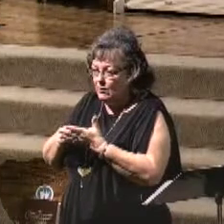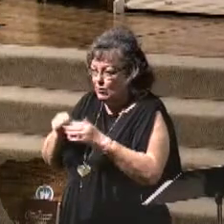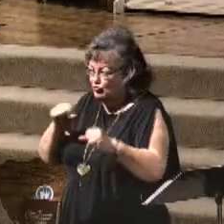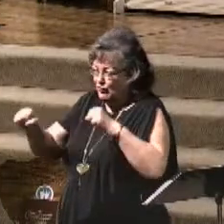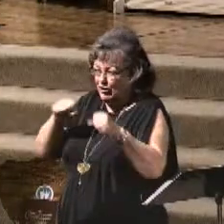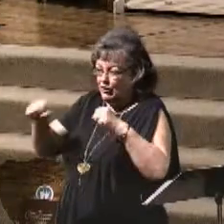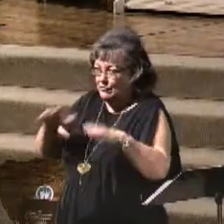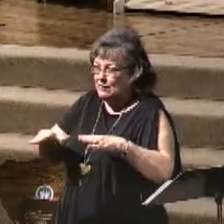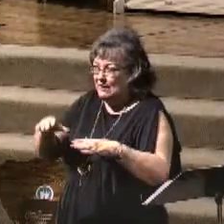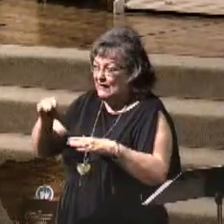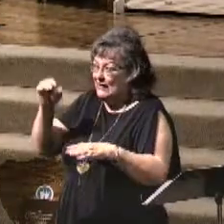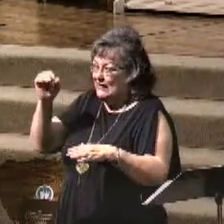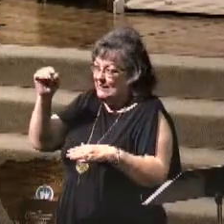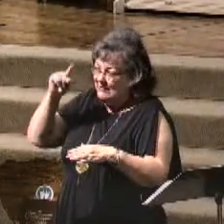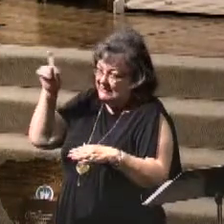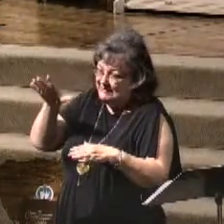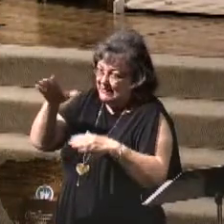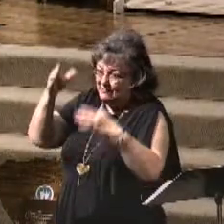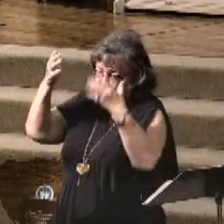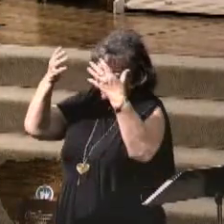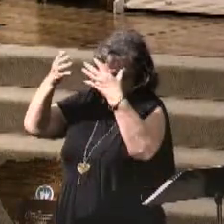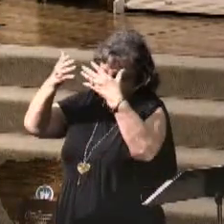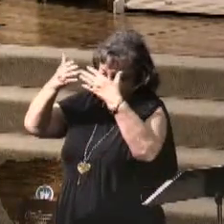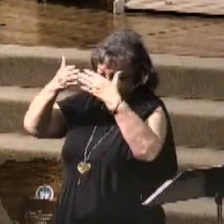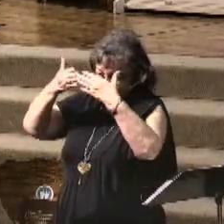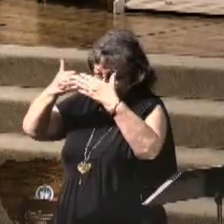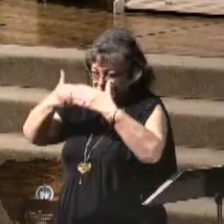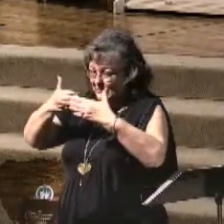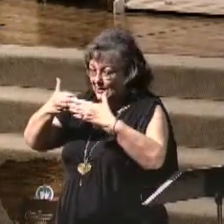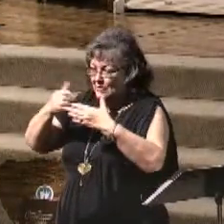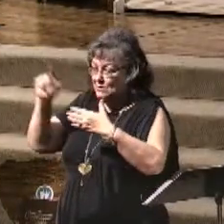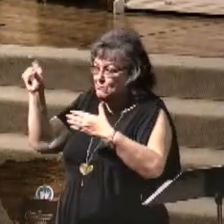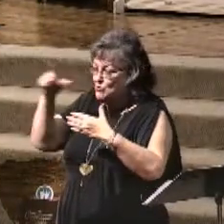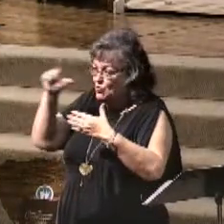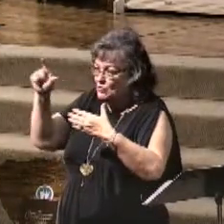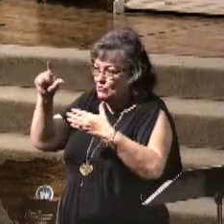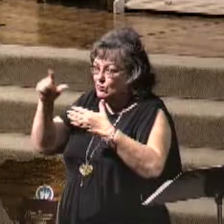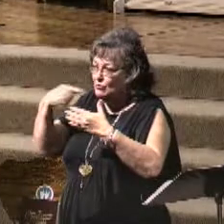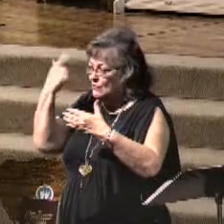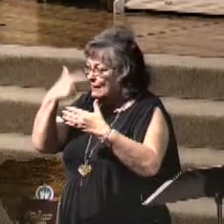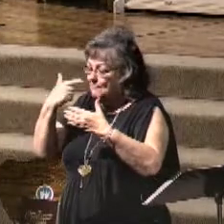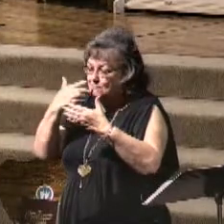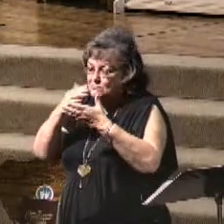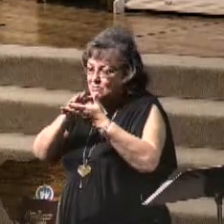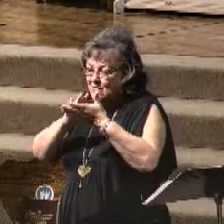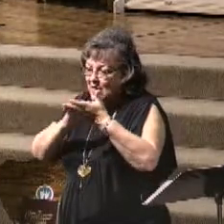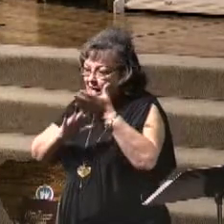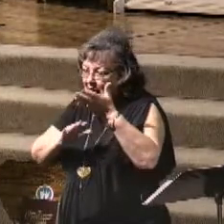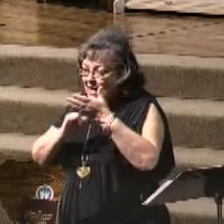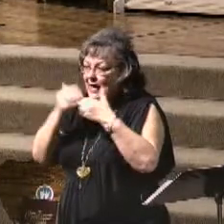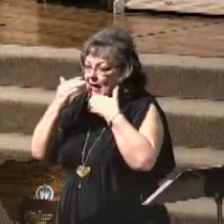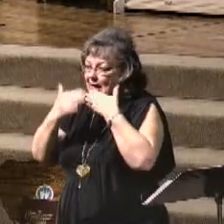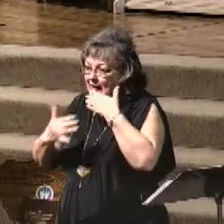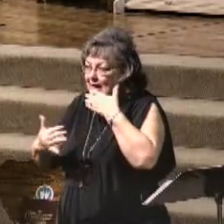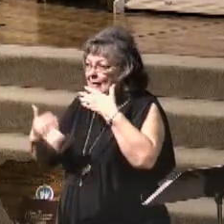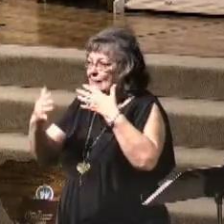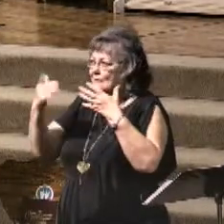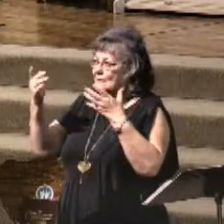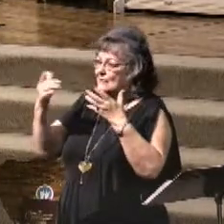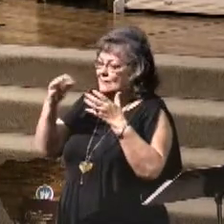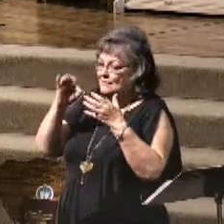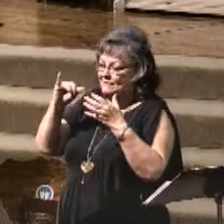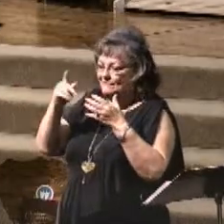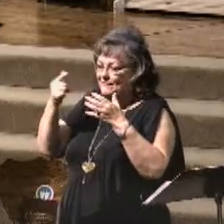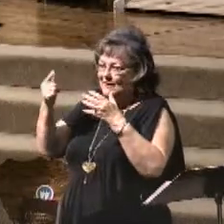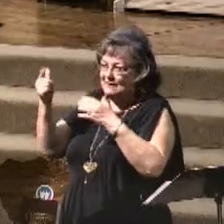sun became black as sackcloth of hair, and the moon, became as blood, and the stars of heaven fell on the earth, even as a fig tree casteth her untimely figs, when she is